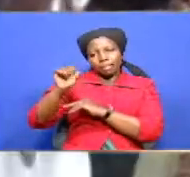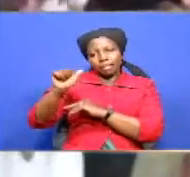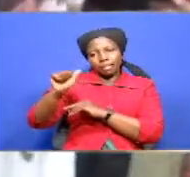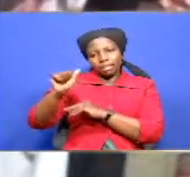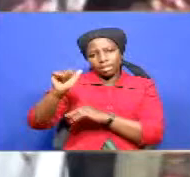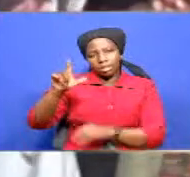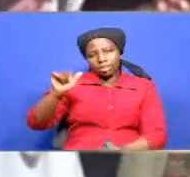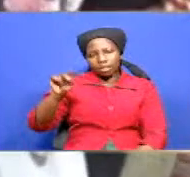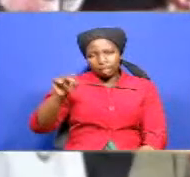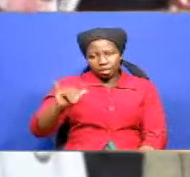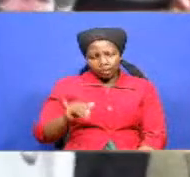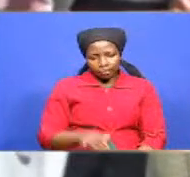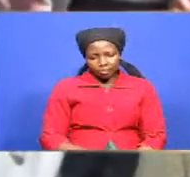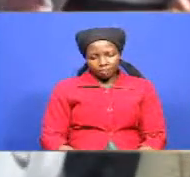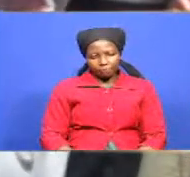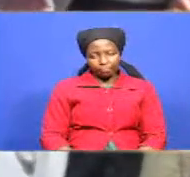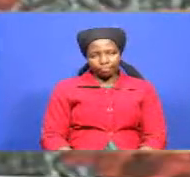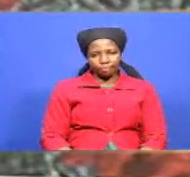News.